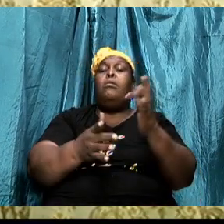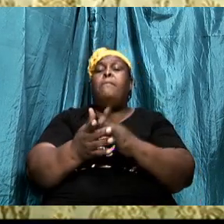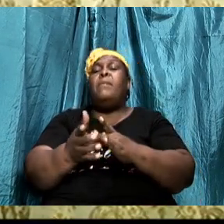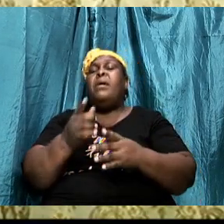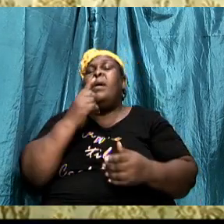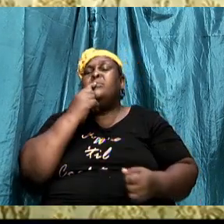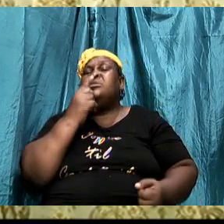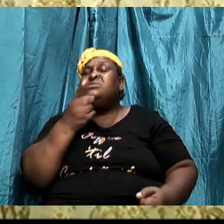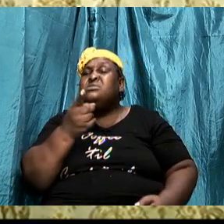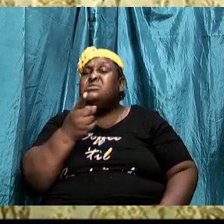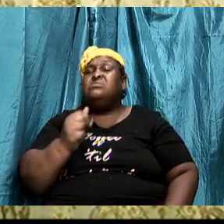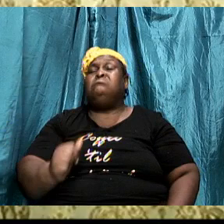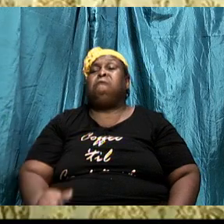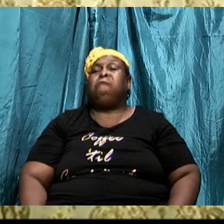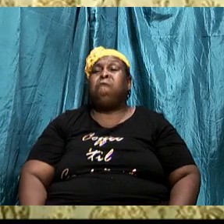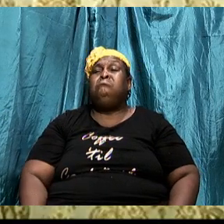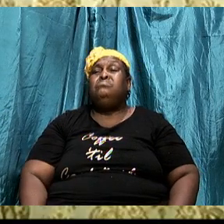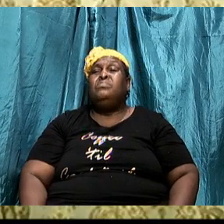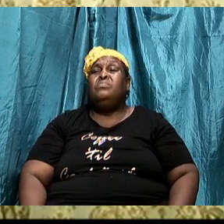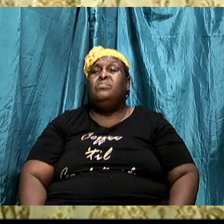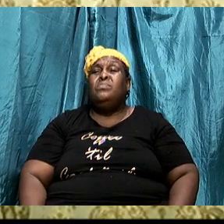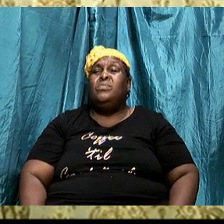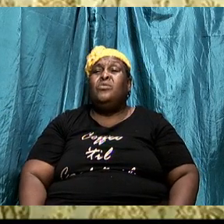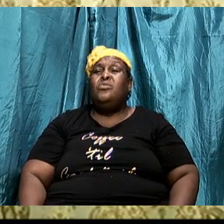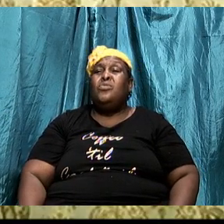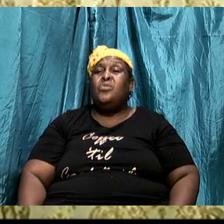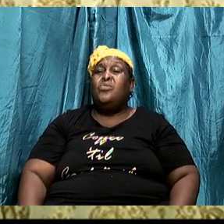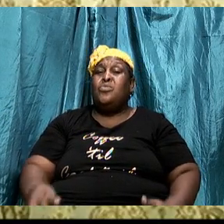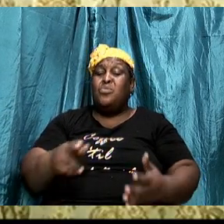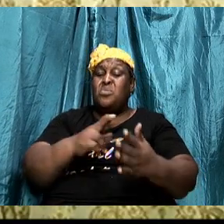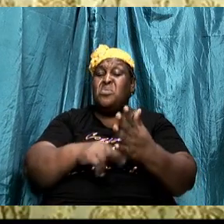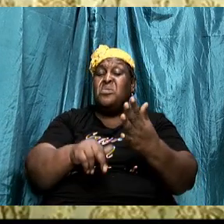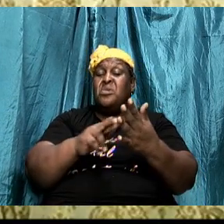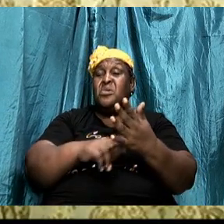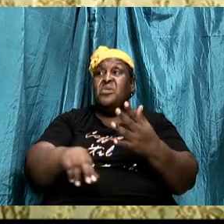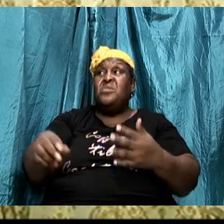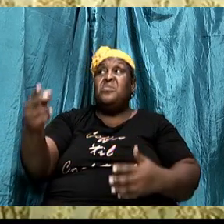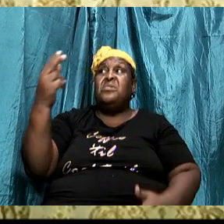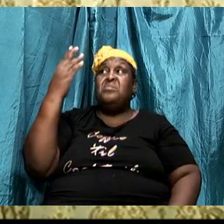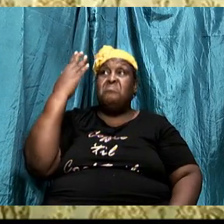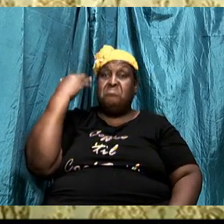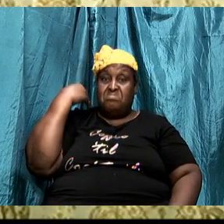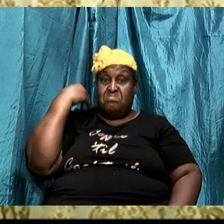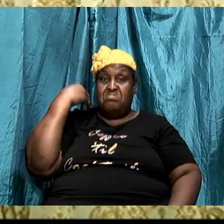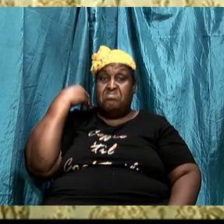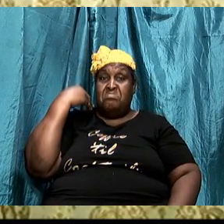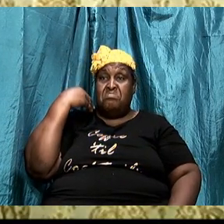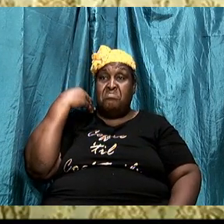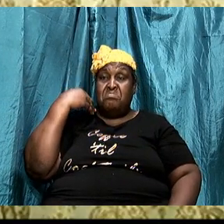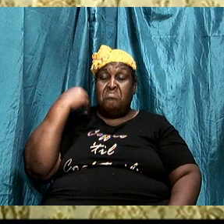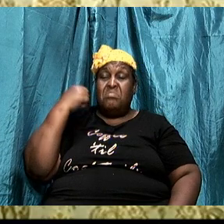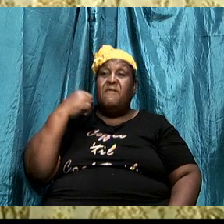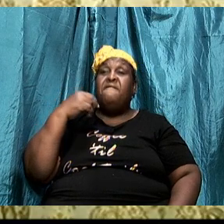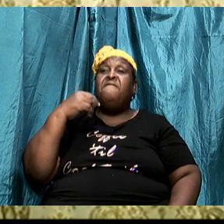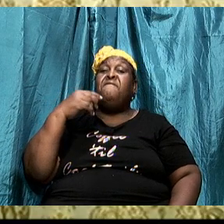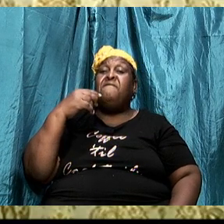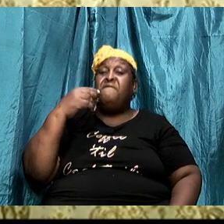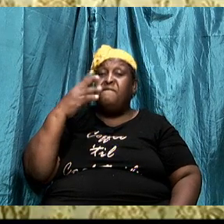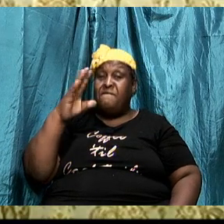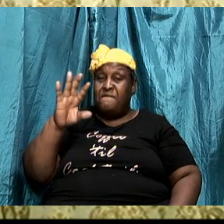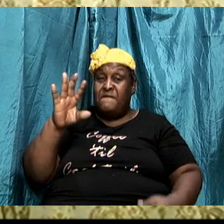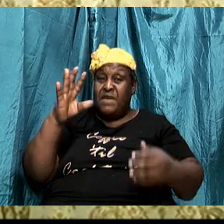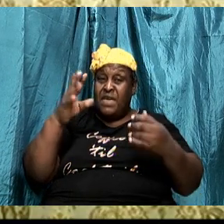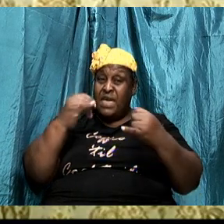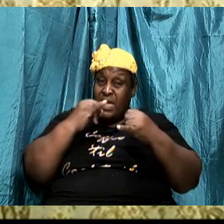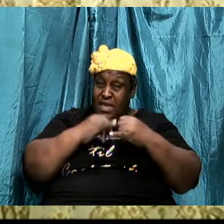read, and we read last week from the new English translation, finally, my brethren,